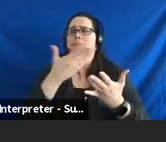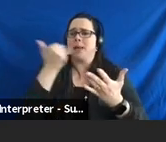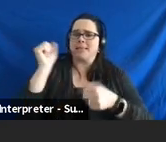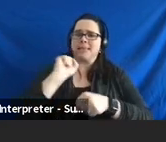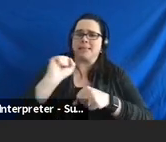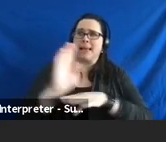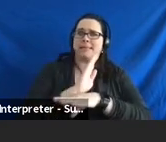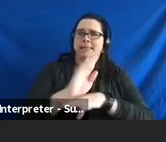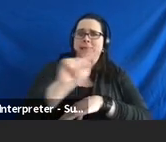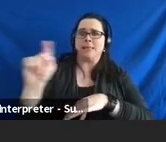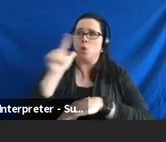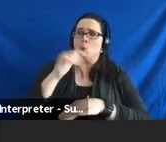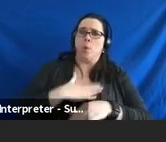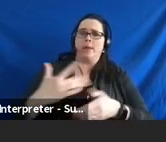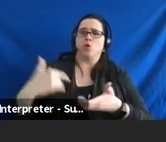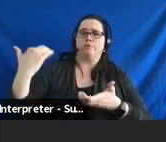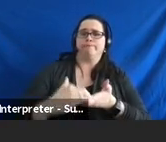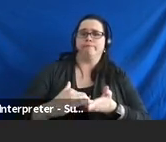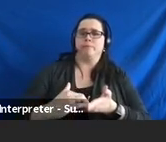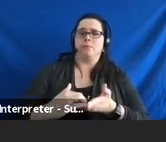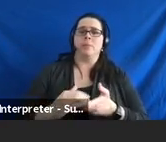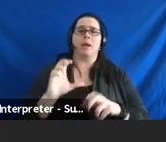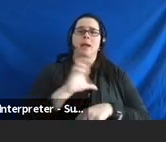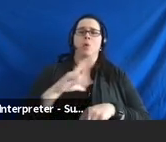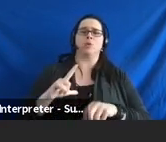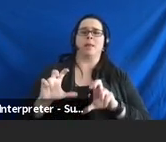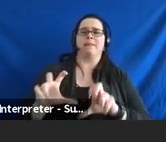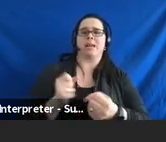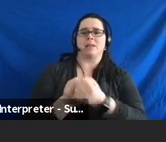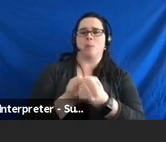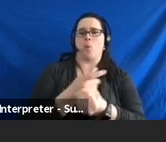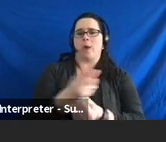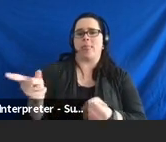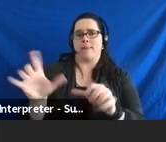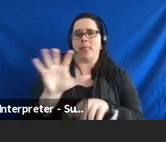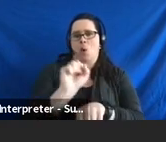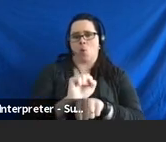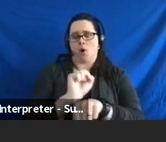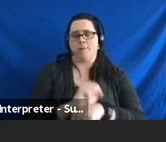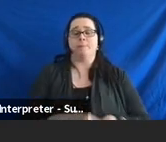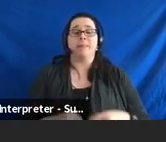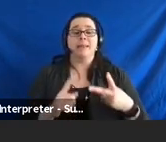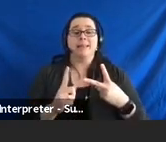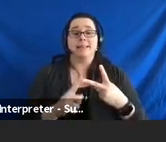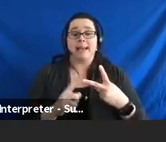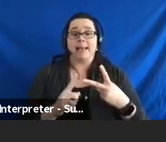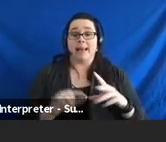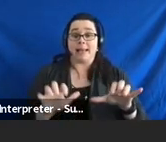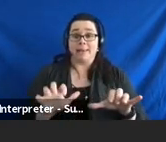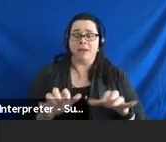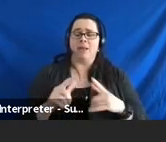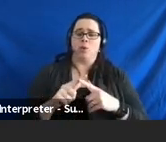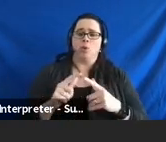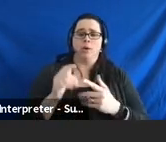to work on that with some council investment to back them? And then the second one is develop and communicate